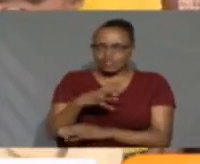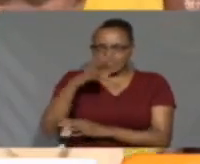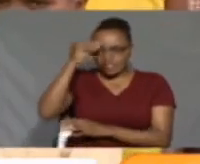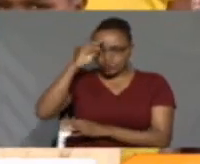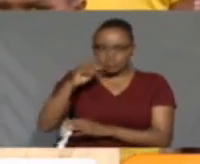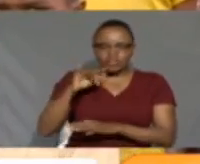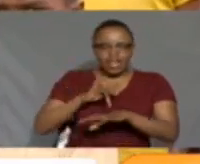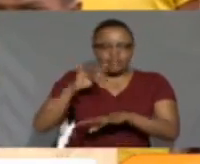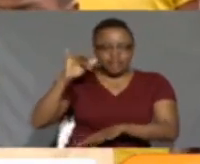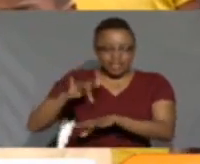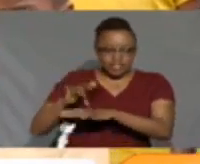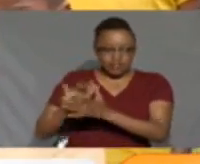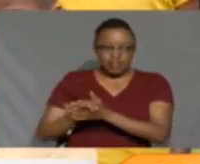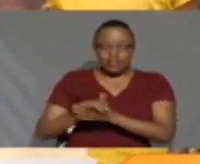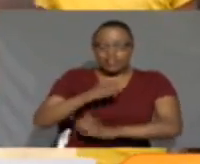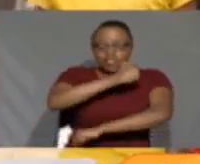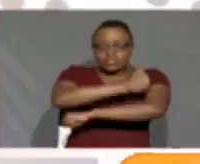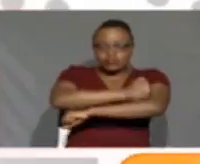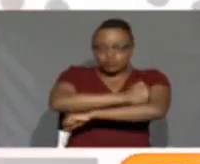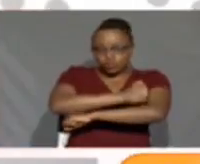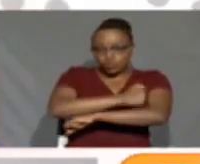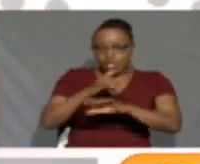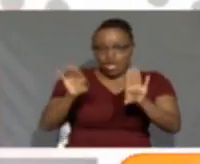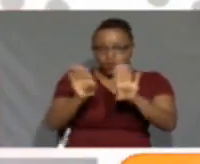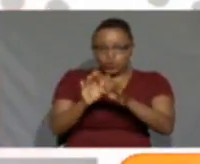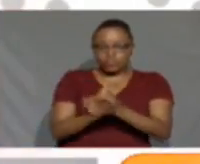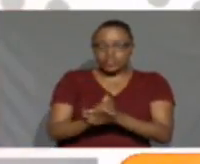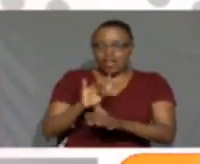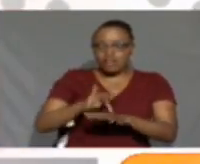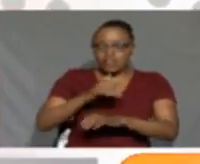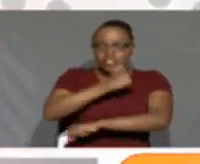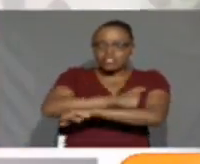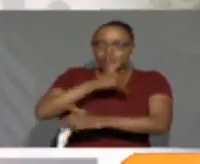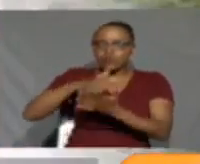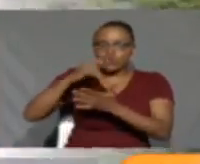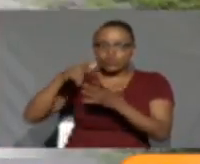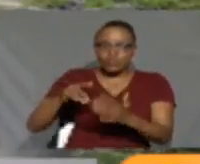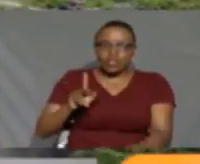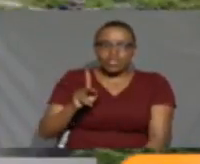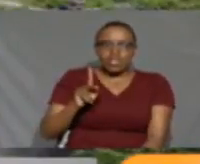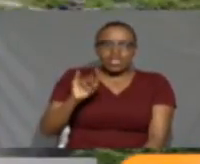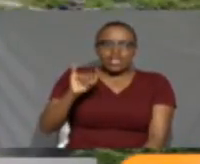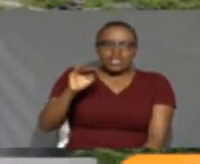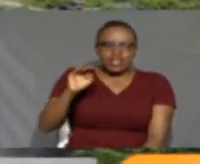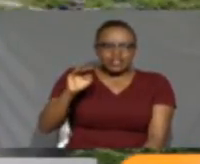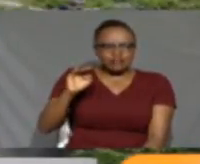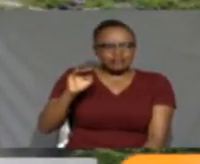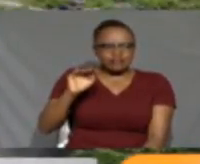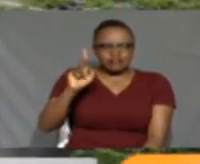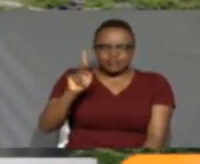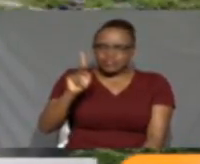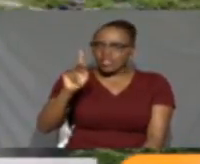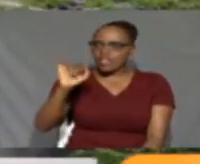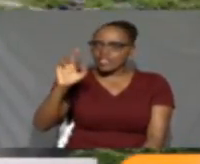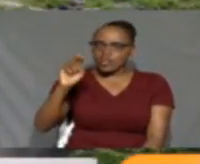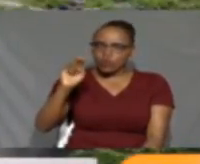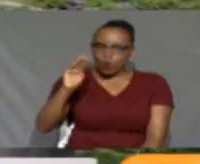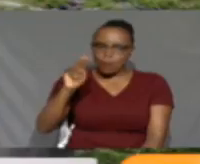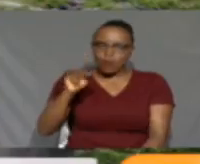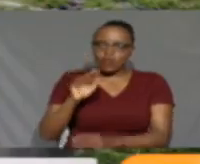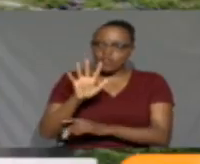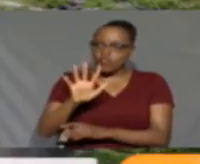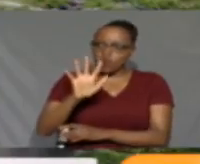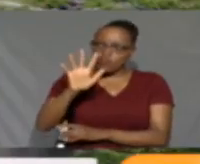as government closes the schools. Affected schools include Kiroban Primary with 451